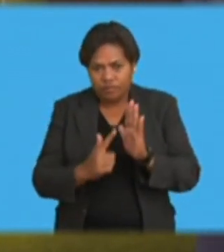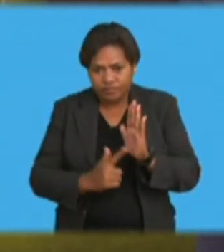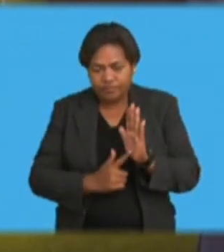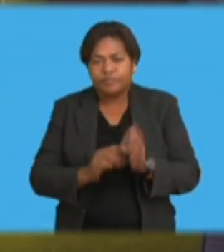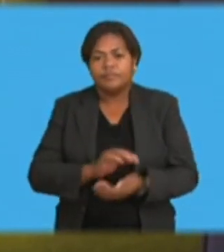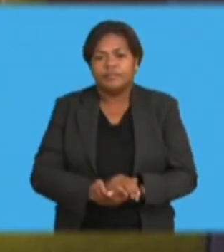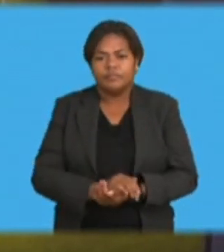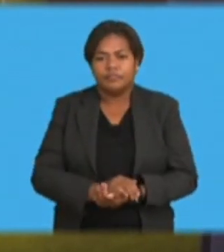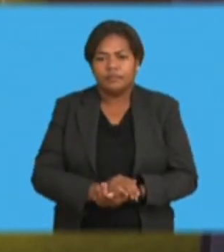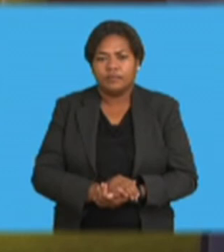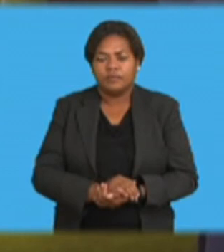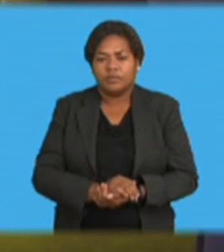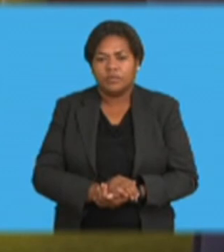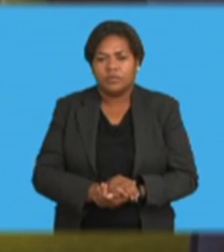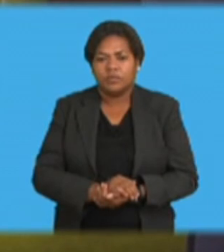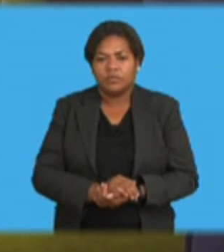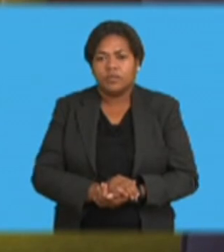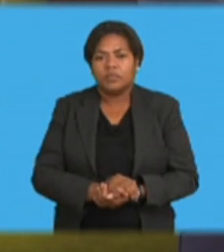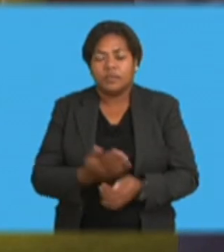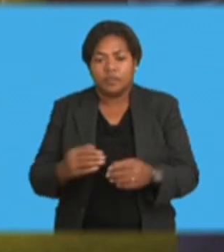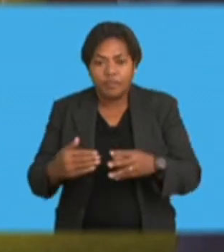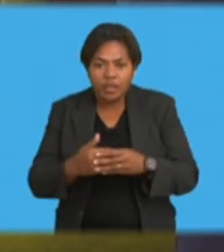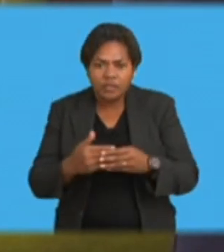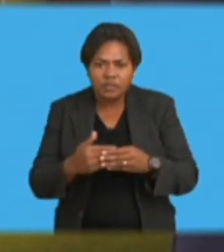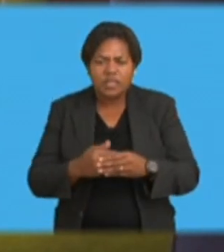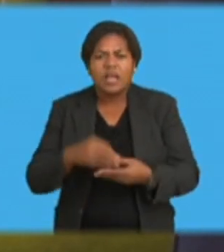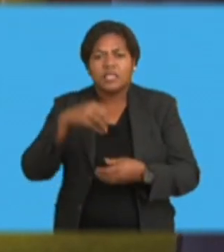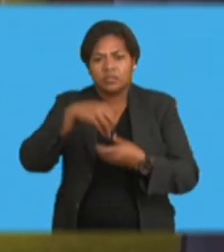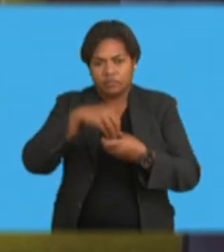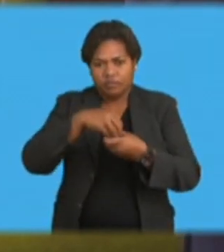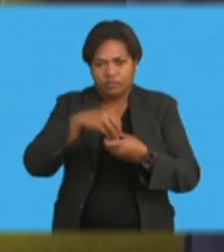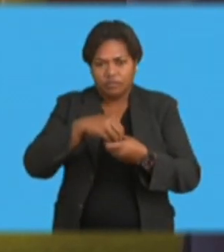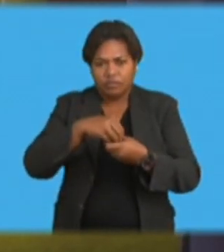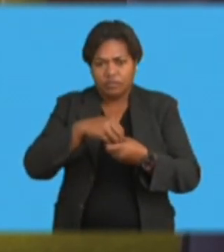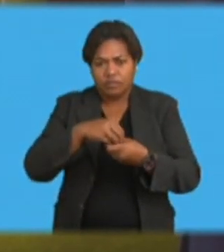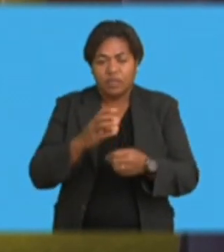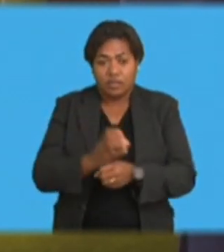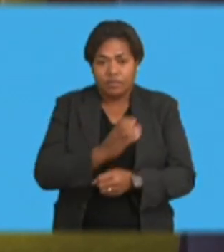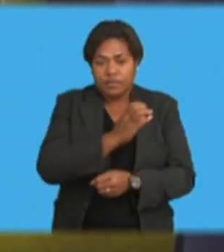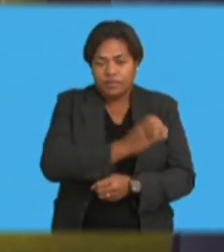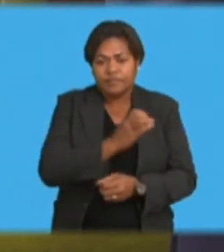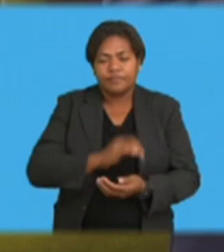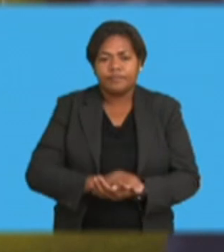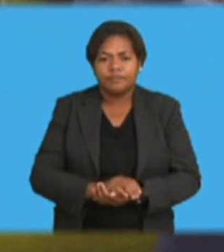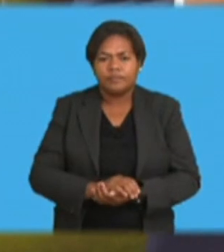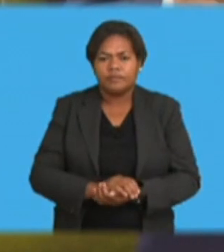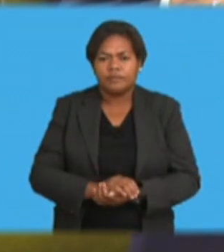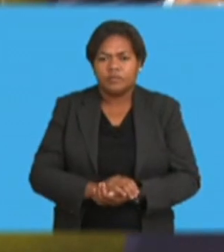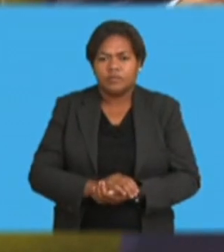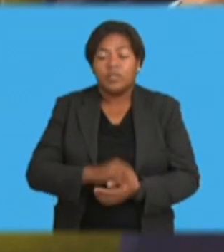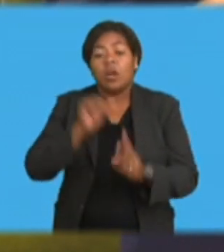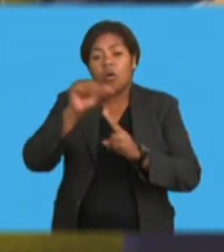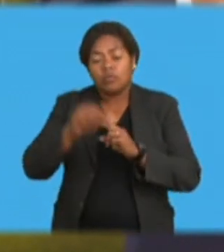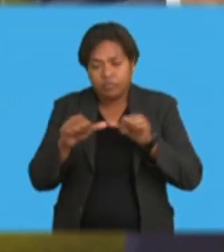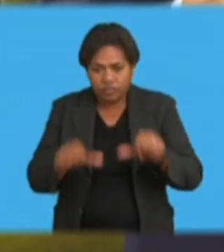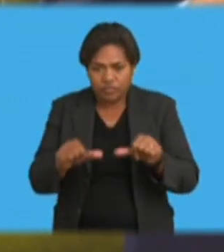enable banks and other financial institutions, including higher purchase companies, to make some smart decisions. But also, it protects at the same